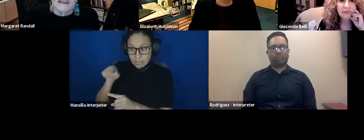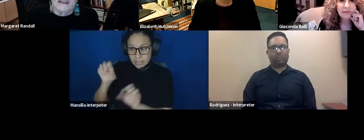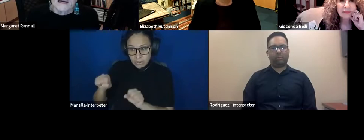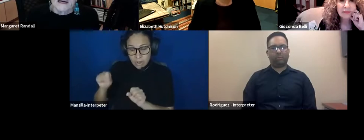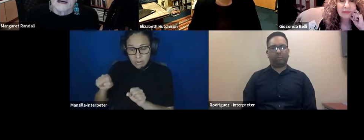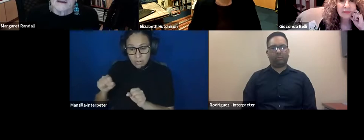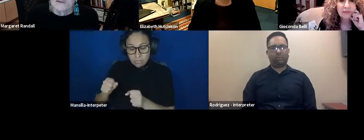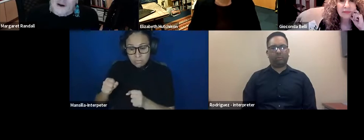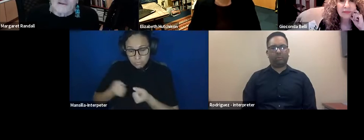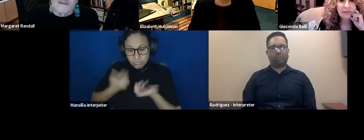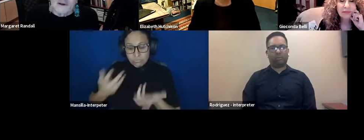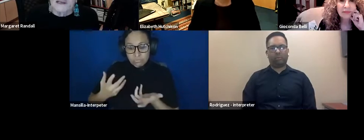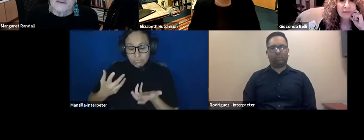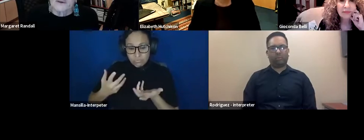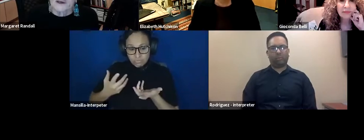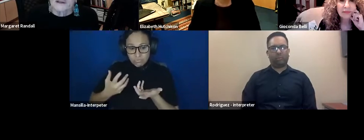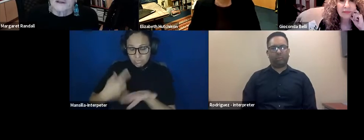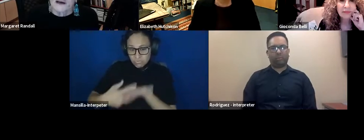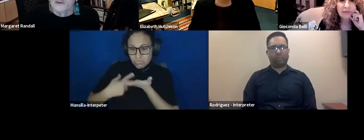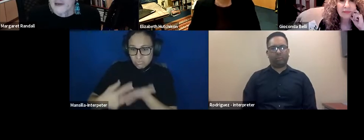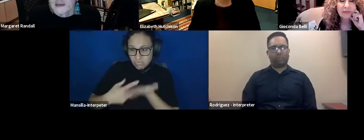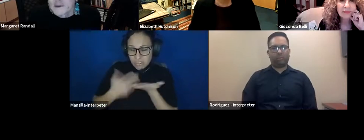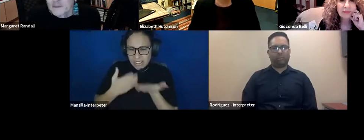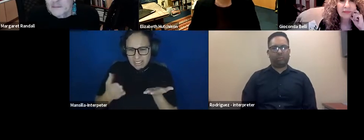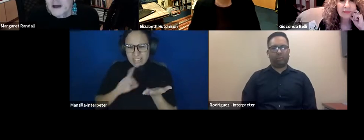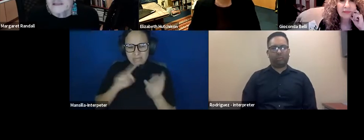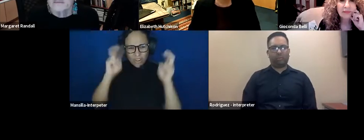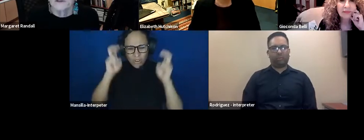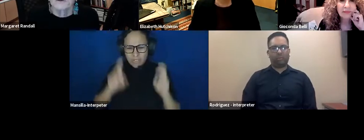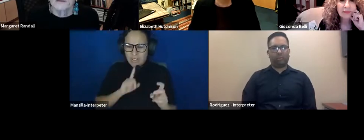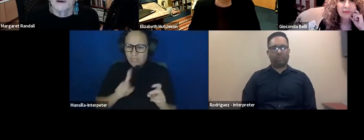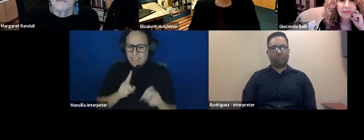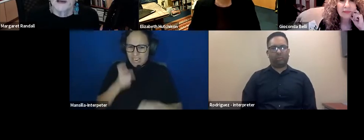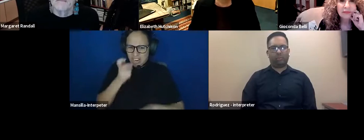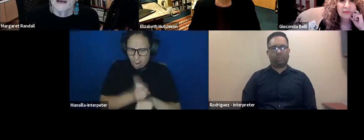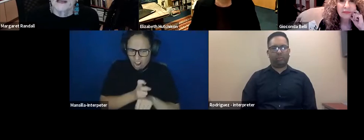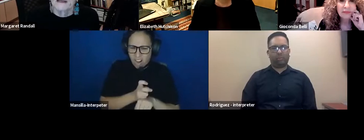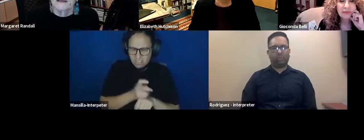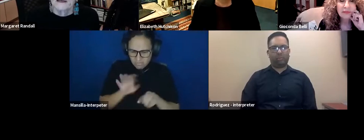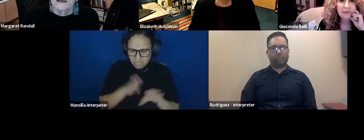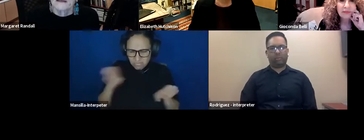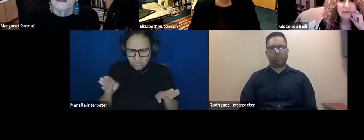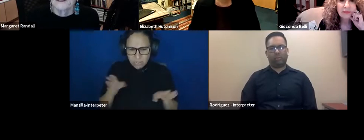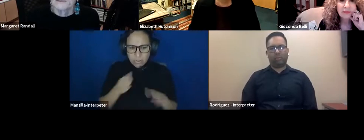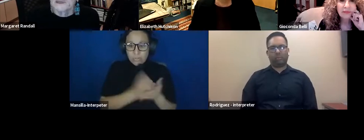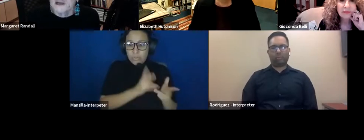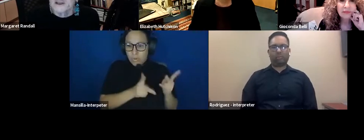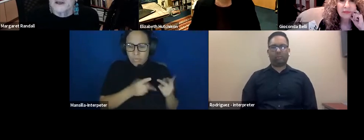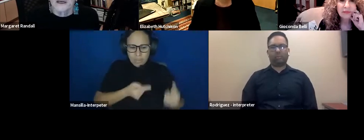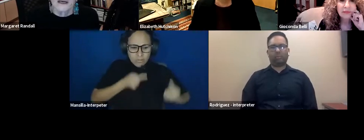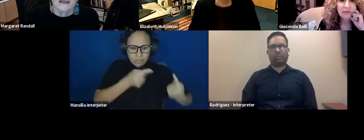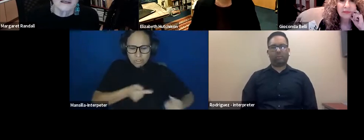things that were very, very difficult for many people, impossible to talk about back then, such as